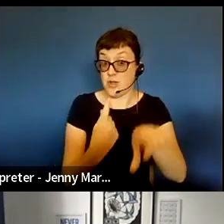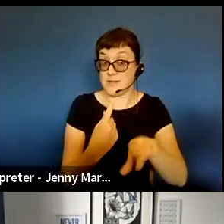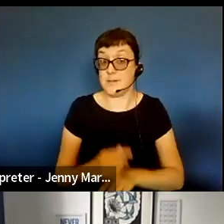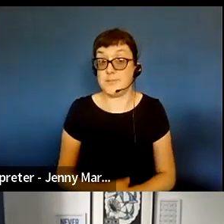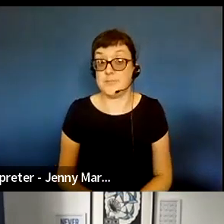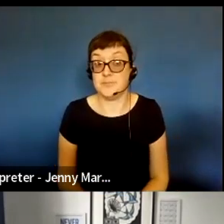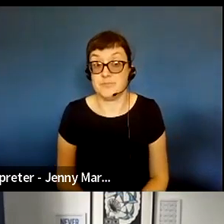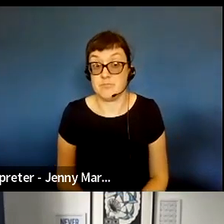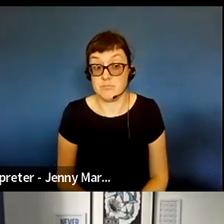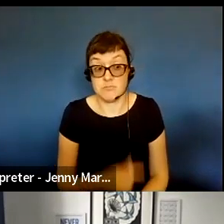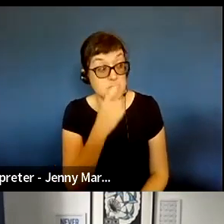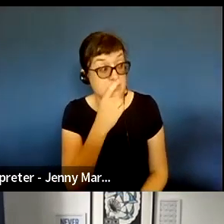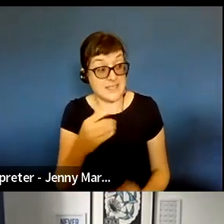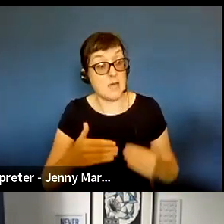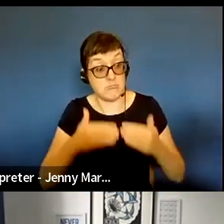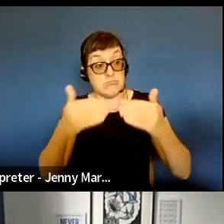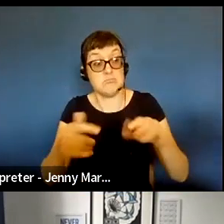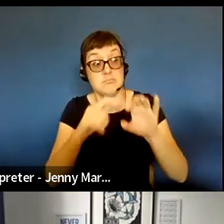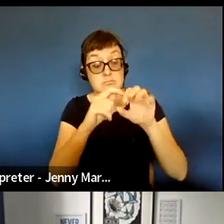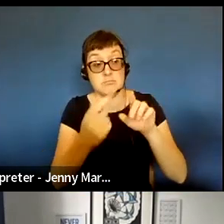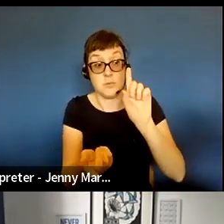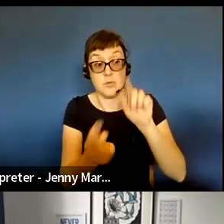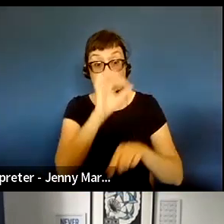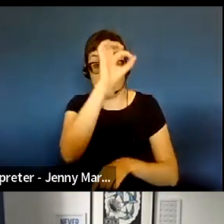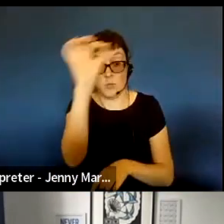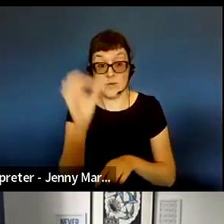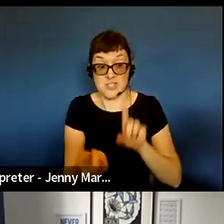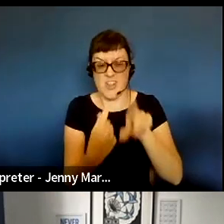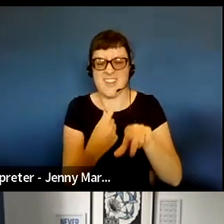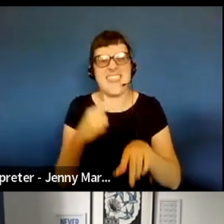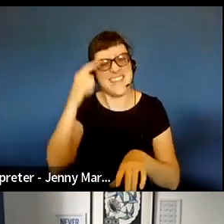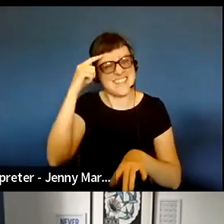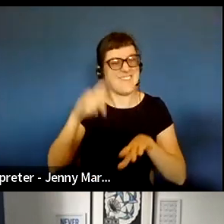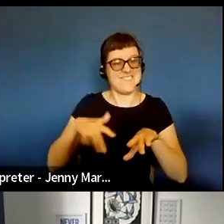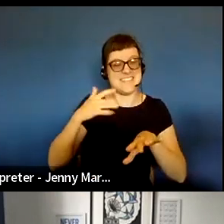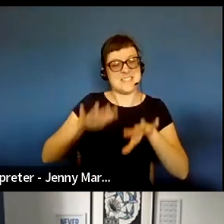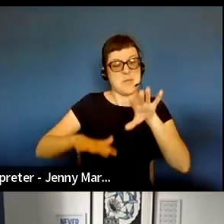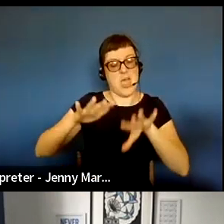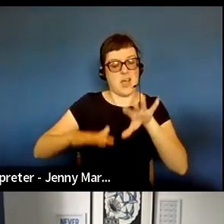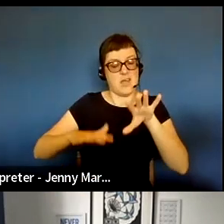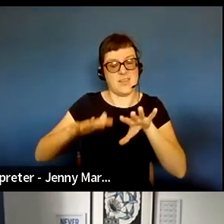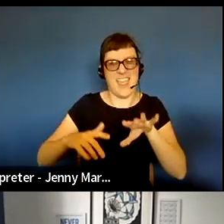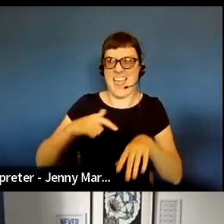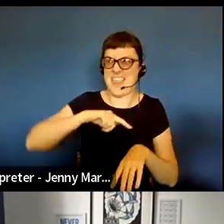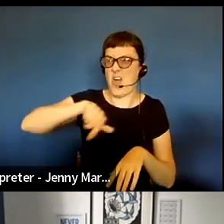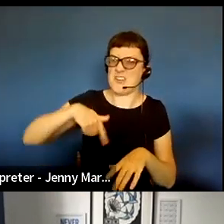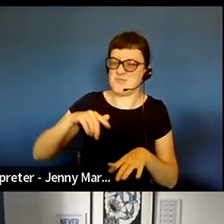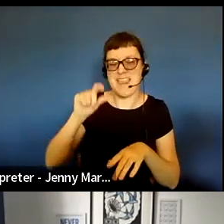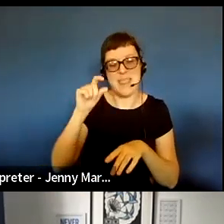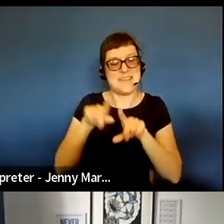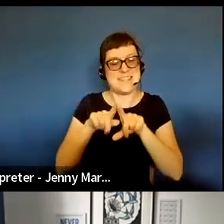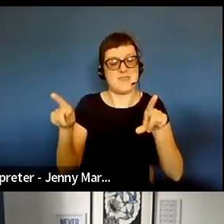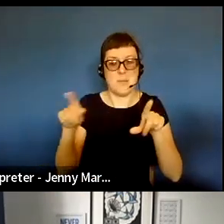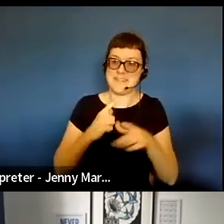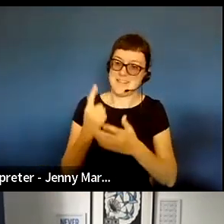We can move to the Q&A I think what we would have is very similar I think it's just maybe ours was just slightly different and that it was